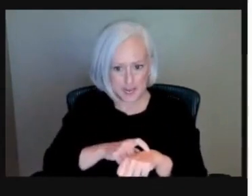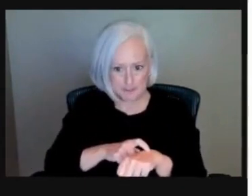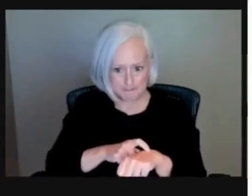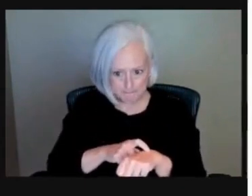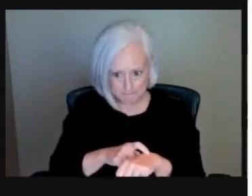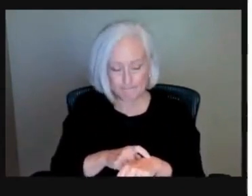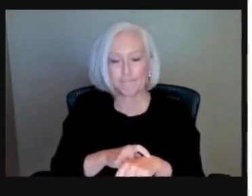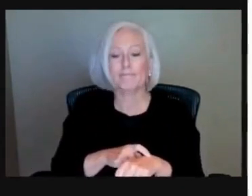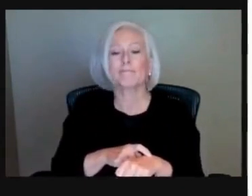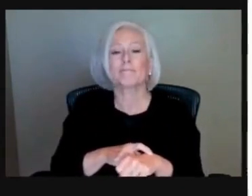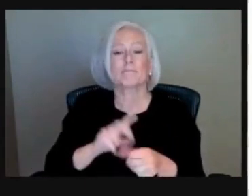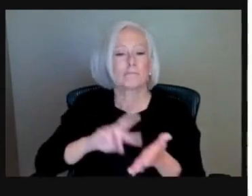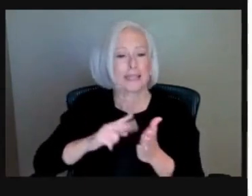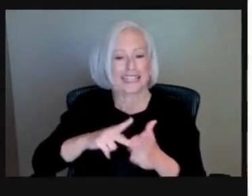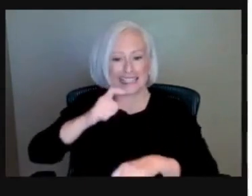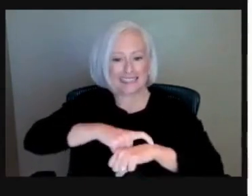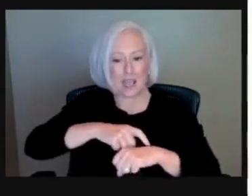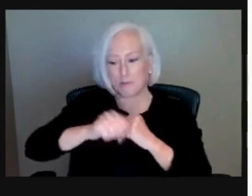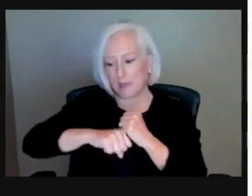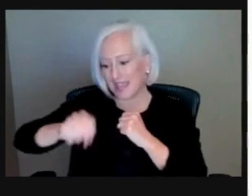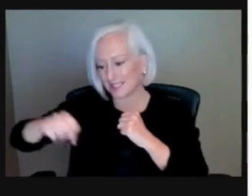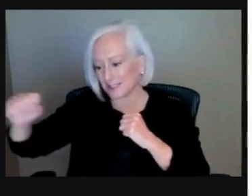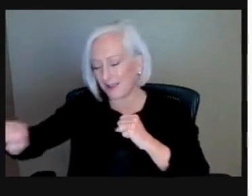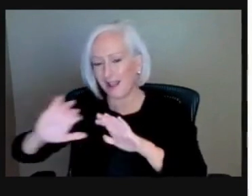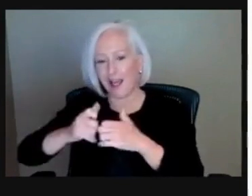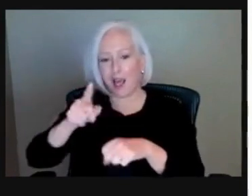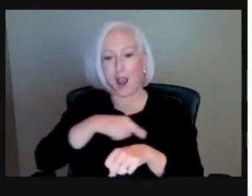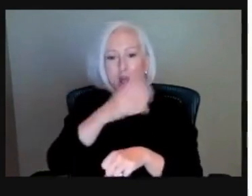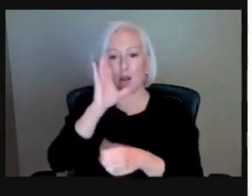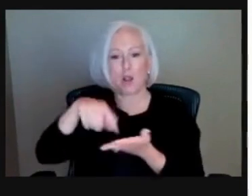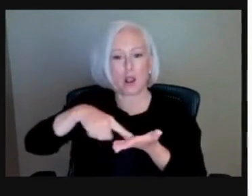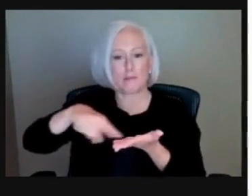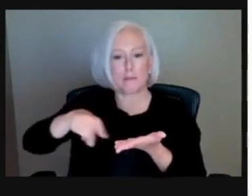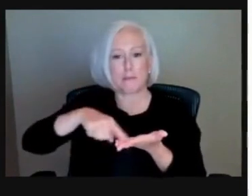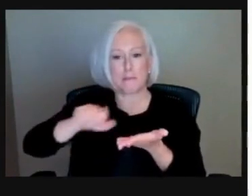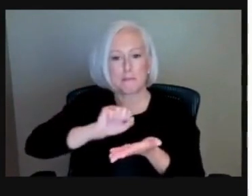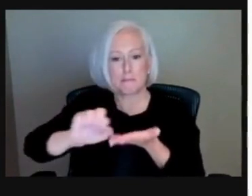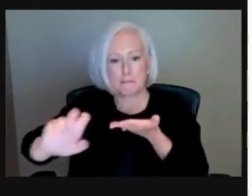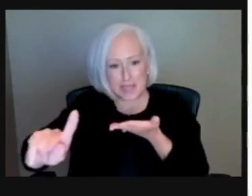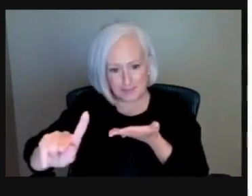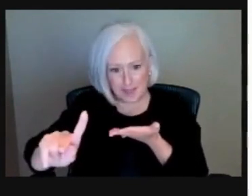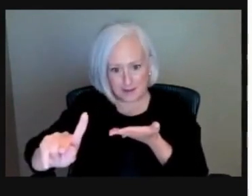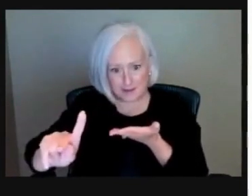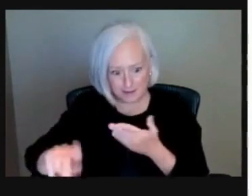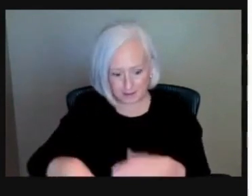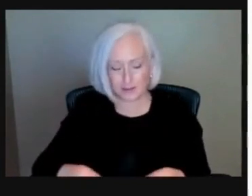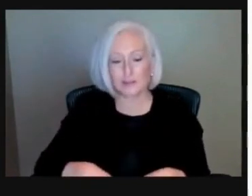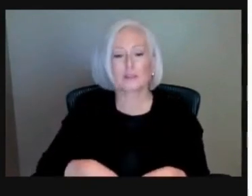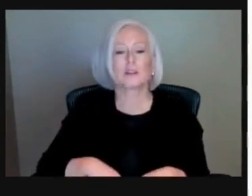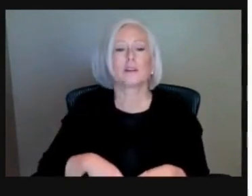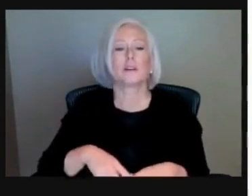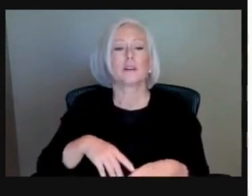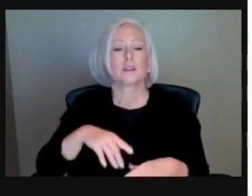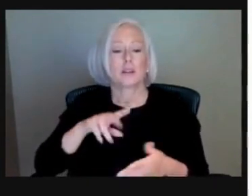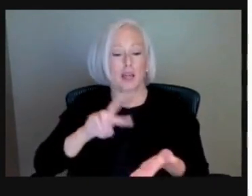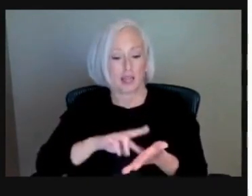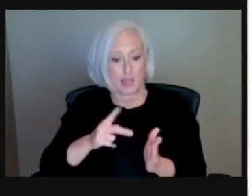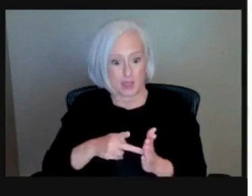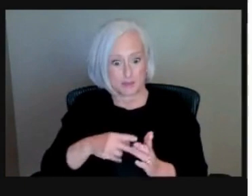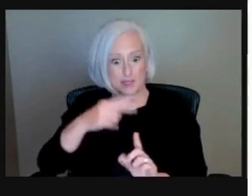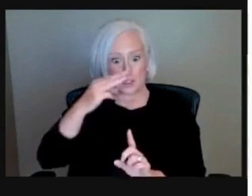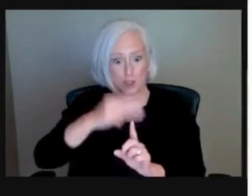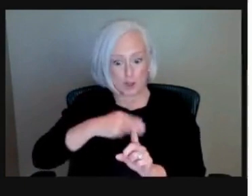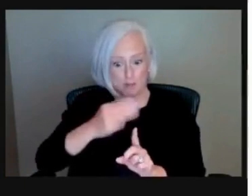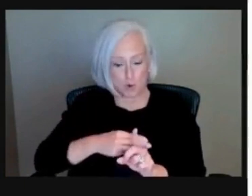very end, we're going to pay back the mortgage insurance company. At the end of our term, our mortgage goes back to what it was